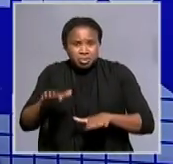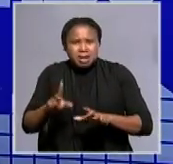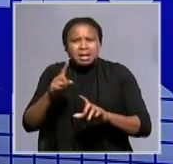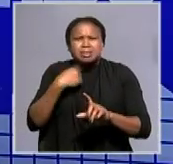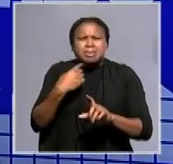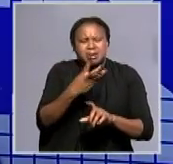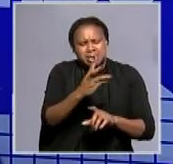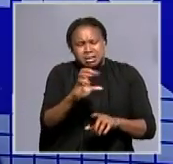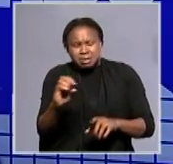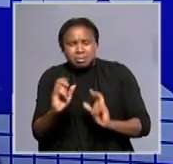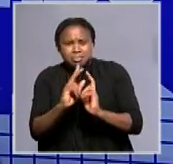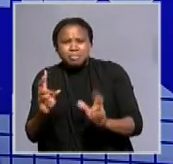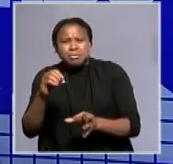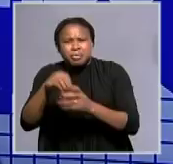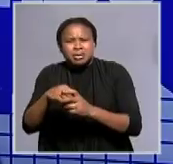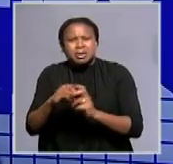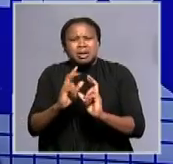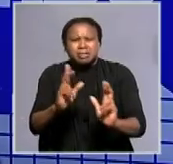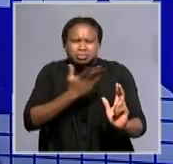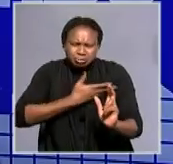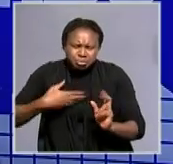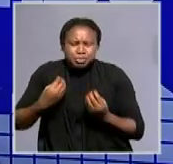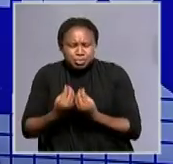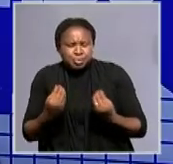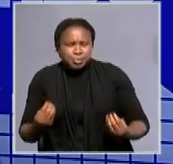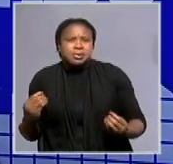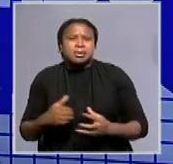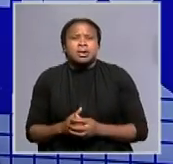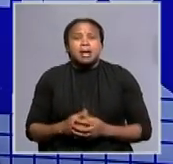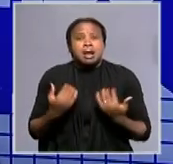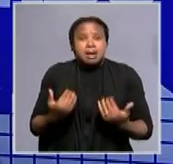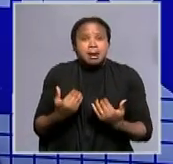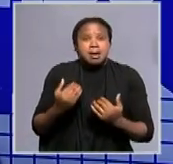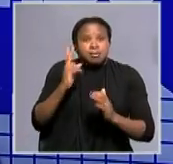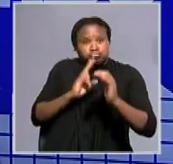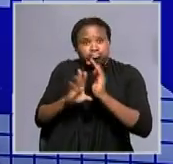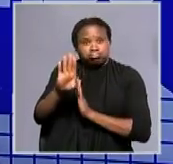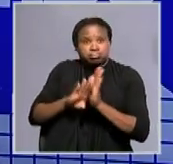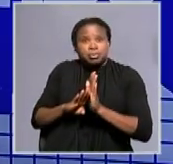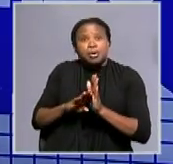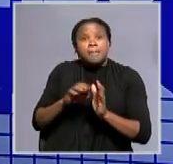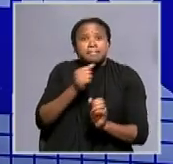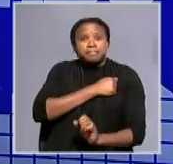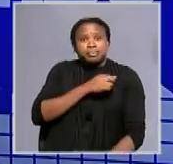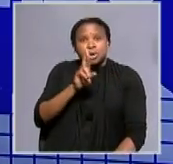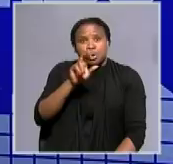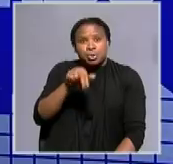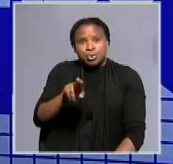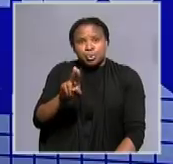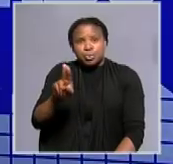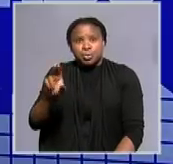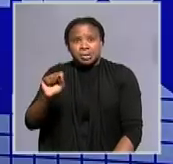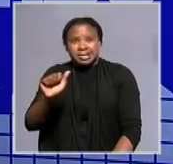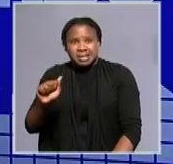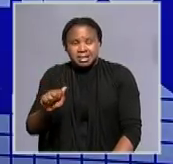600 people, including civilian women and children. Joining us in studio is Rusa Mongo, one of the survivors